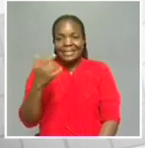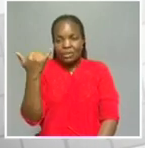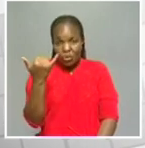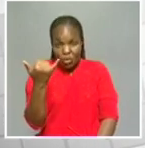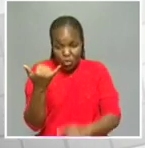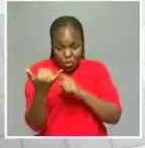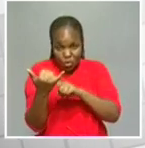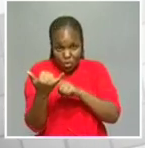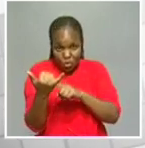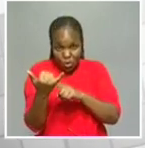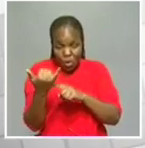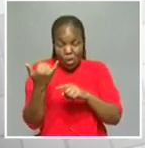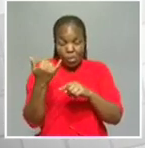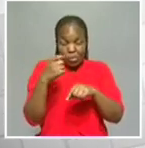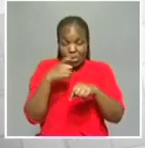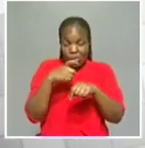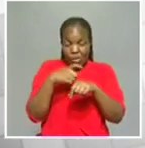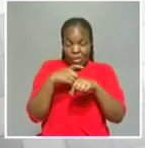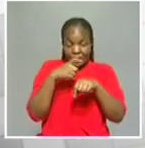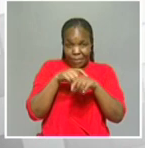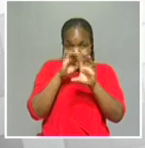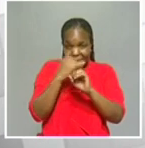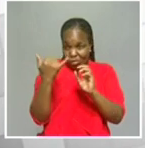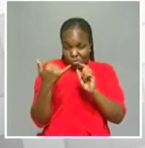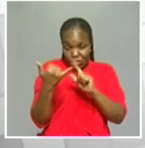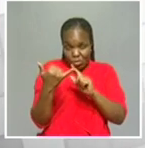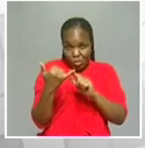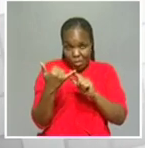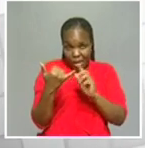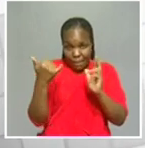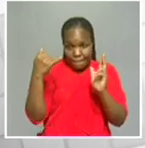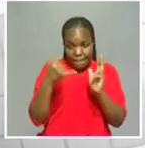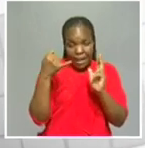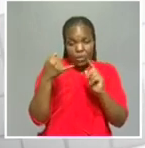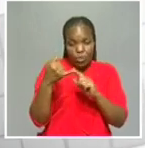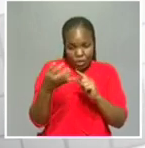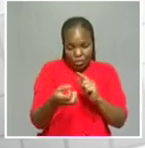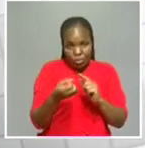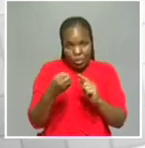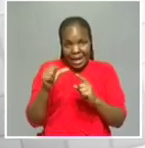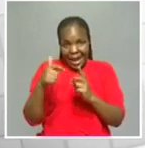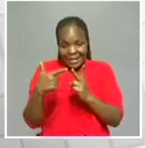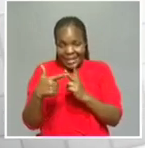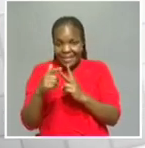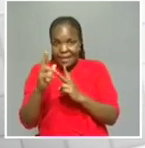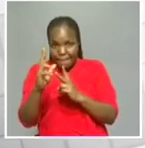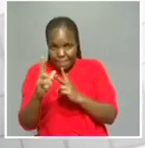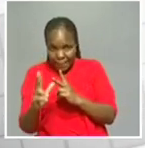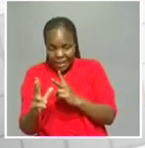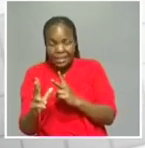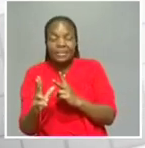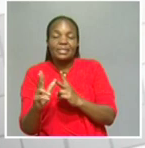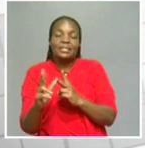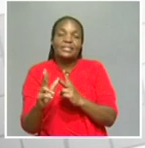which was used in stabbing the other person. And luckily, there was also another person who was also related to the victim.